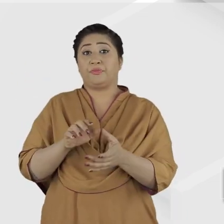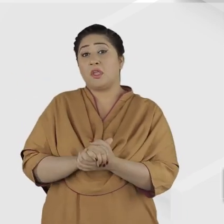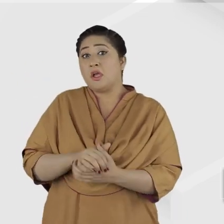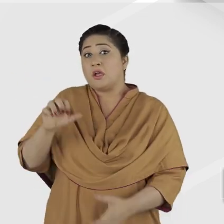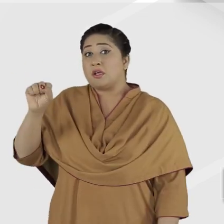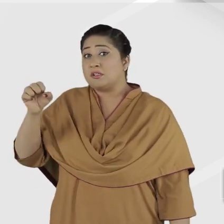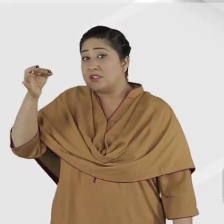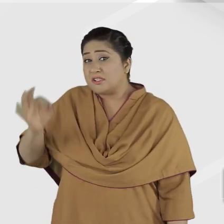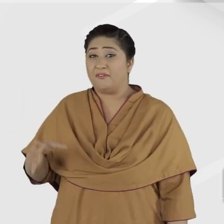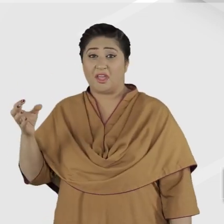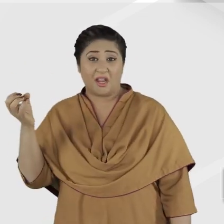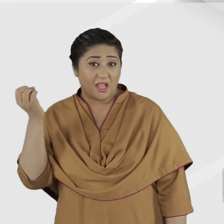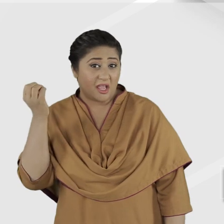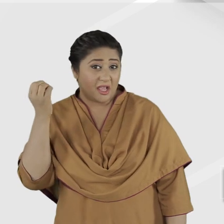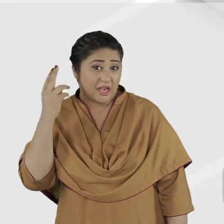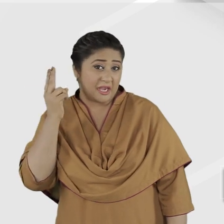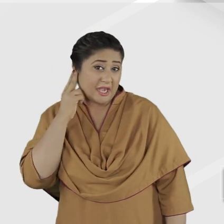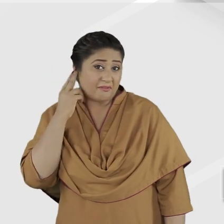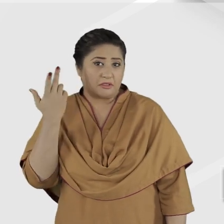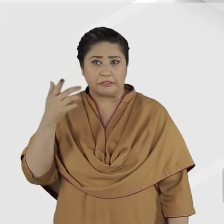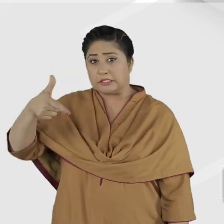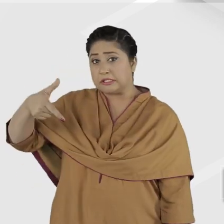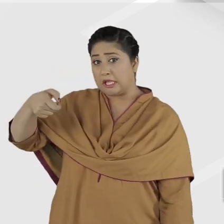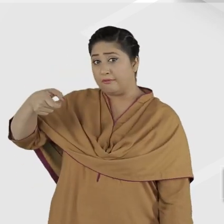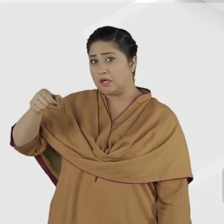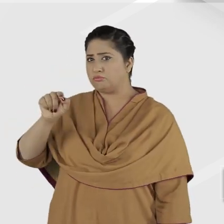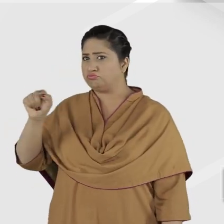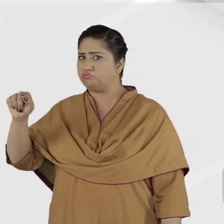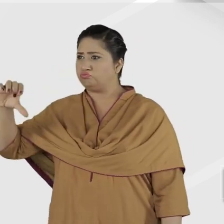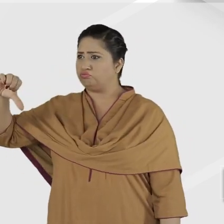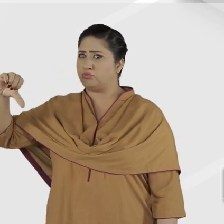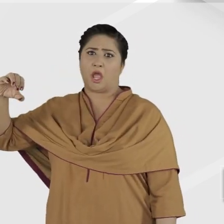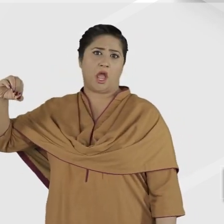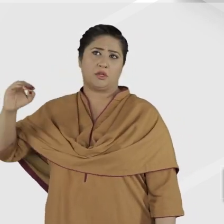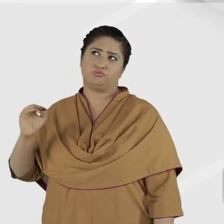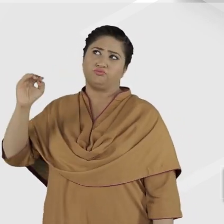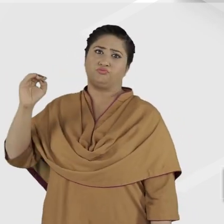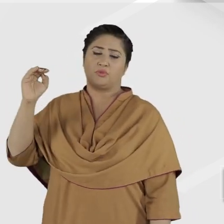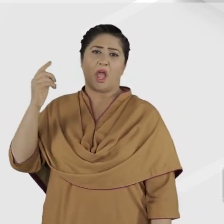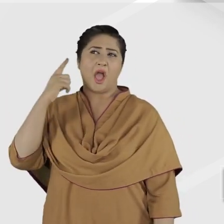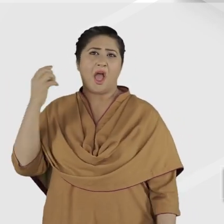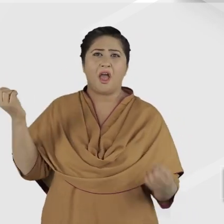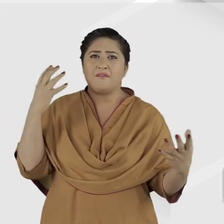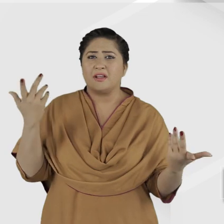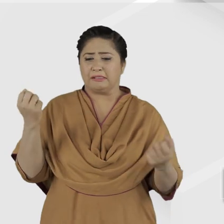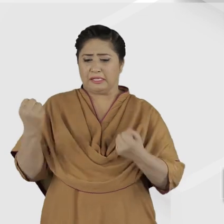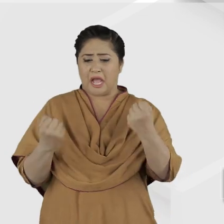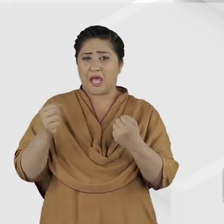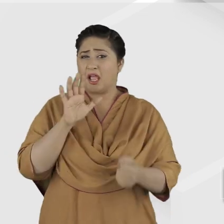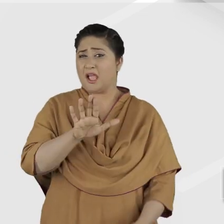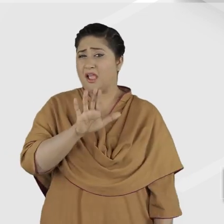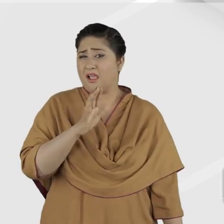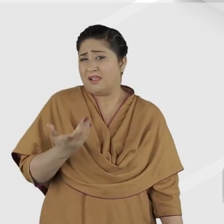Severe deafness is a loss of 70 up to 90 decibels. Noises such as a